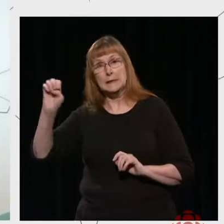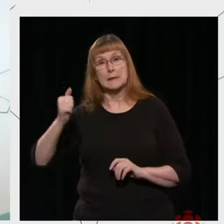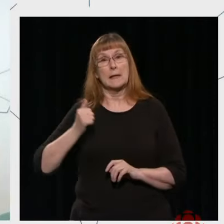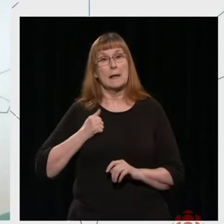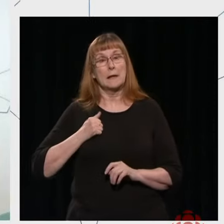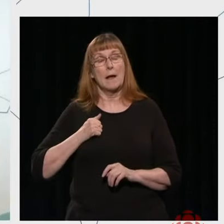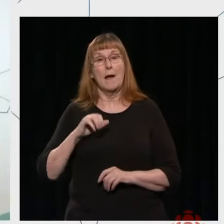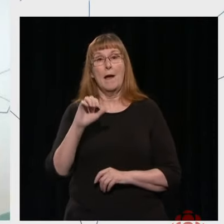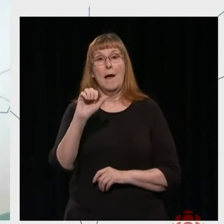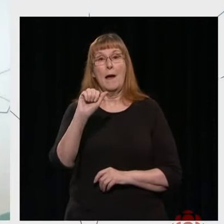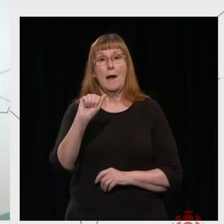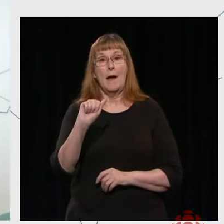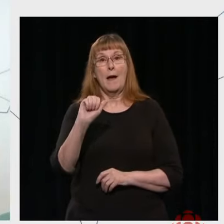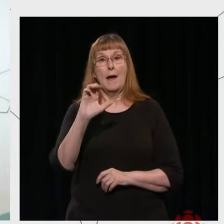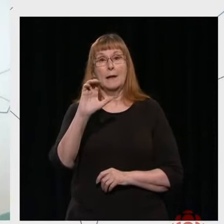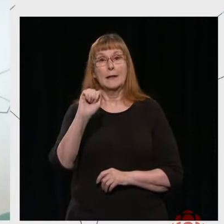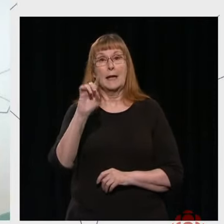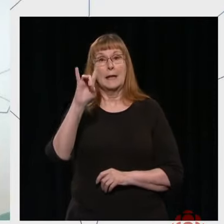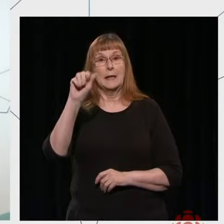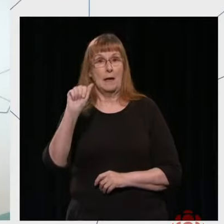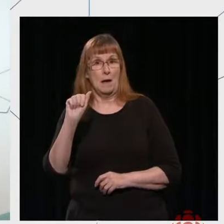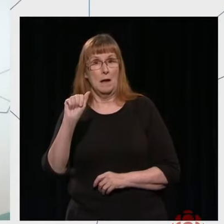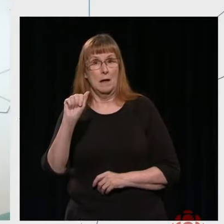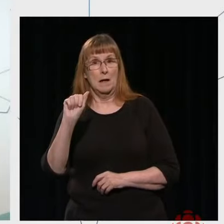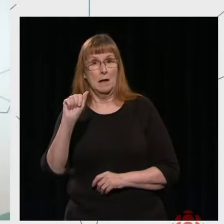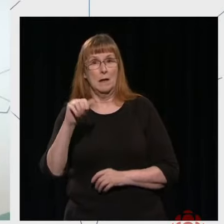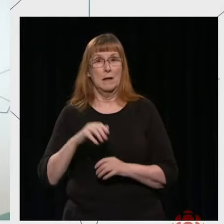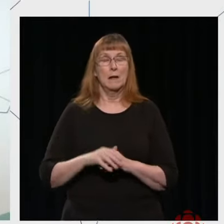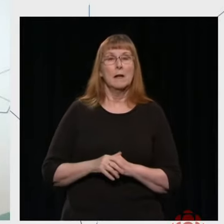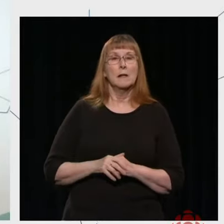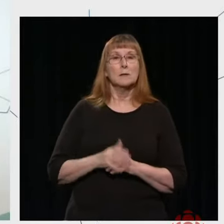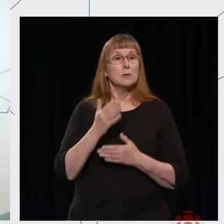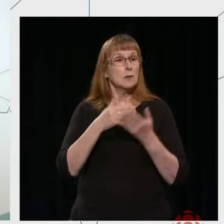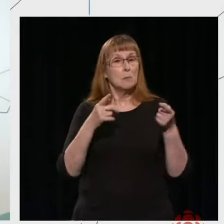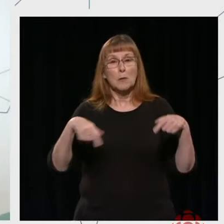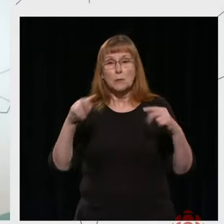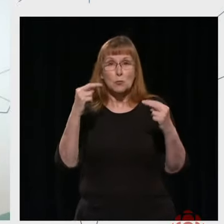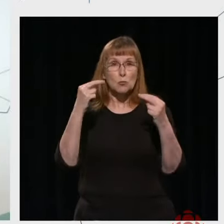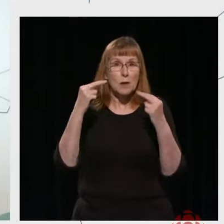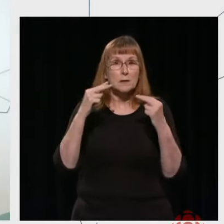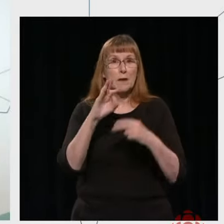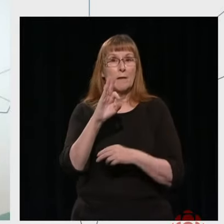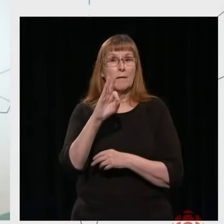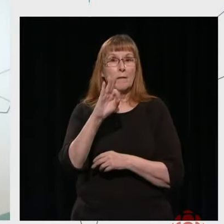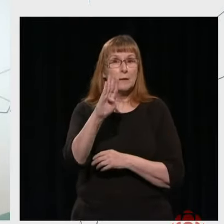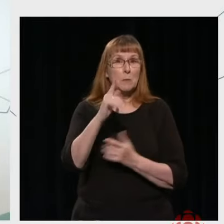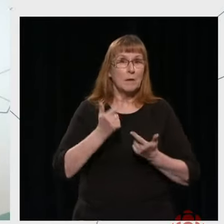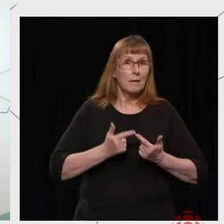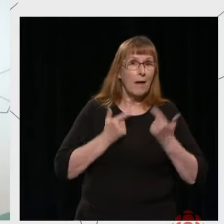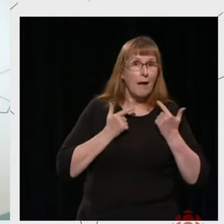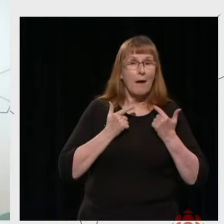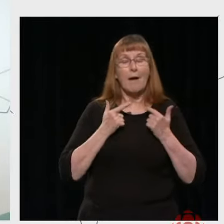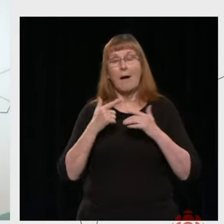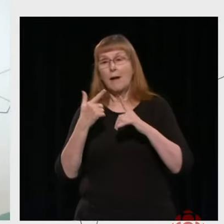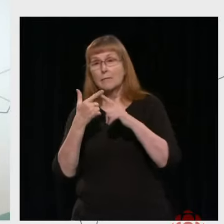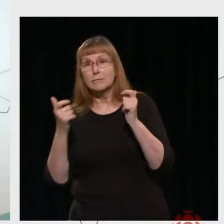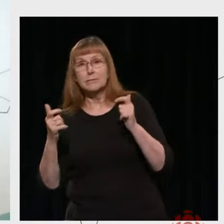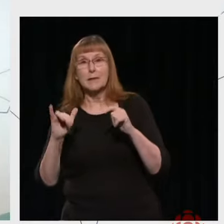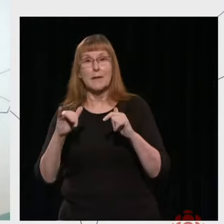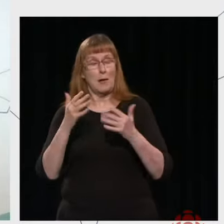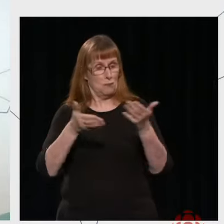at home watching us on the different platforms, we're really happy to have you all with us. So here's a question that I like, because it begins with